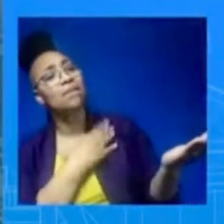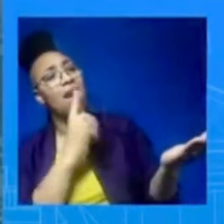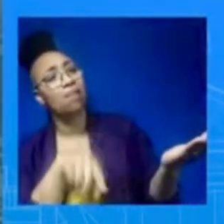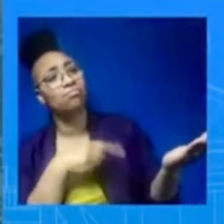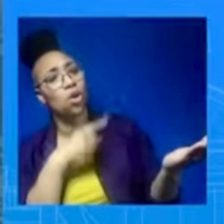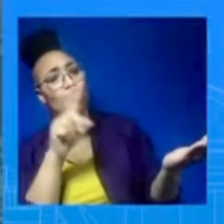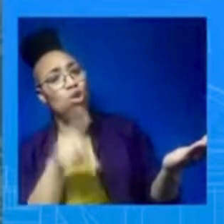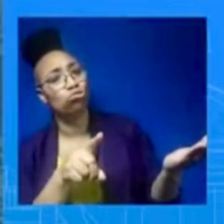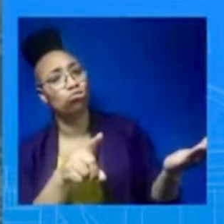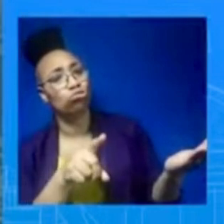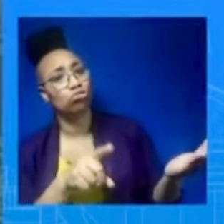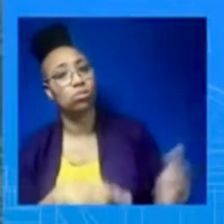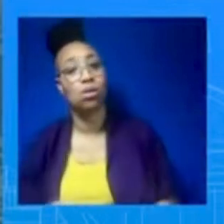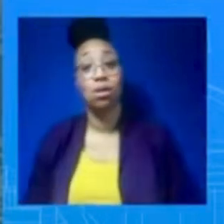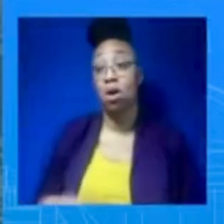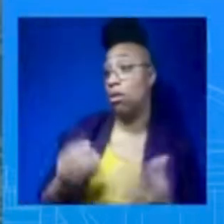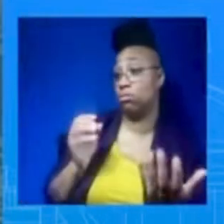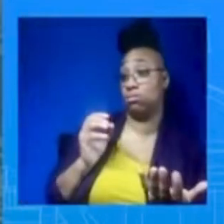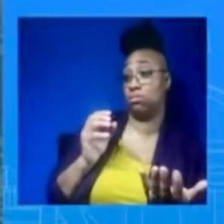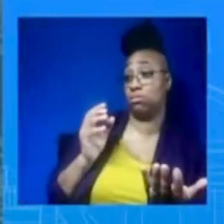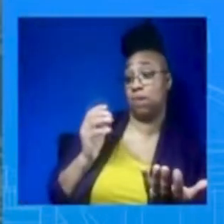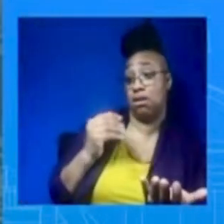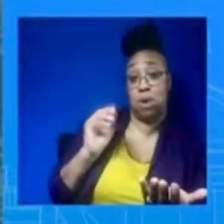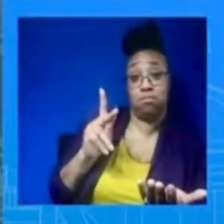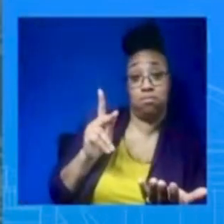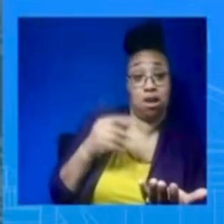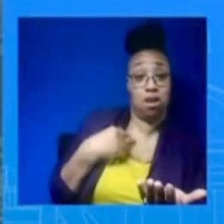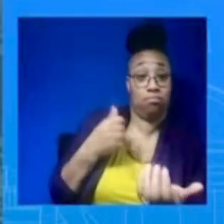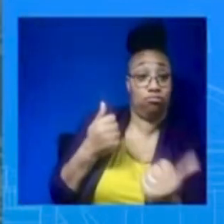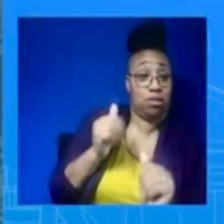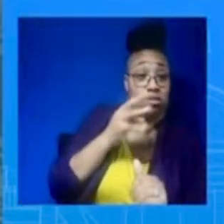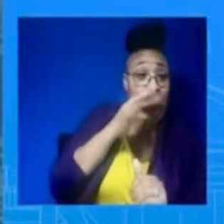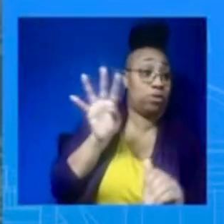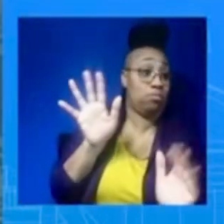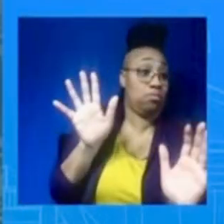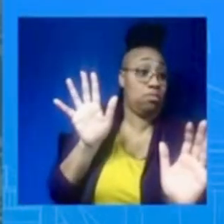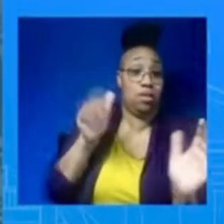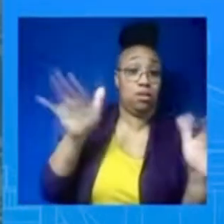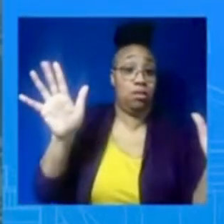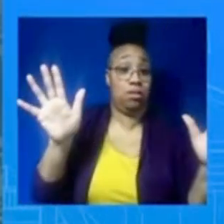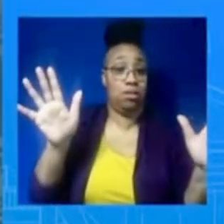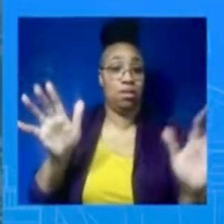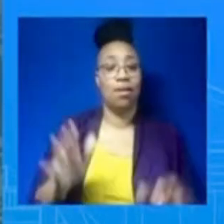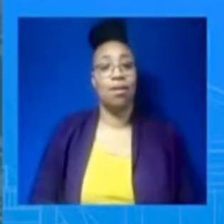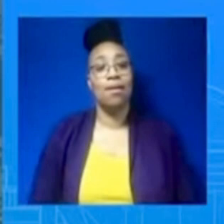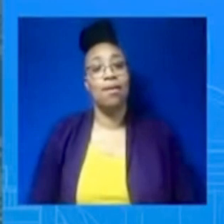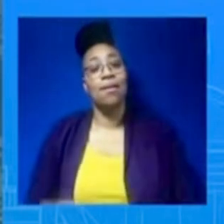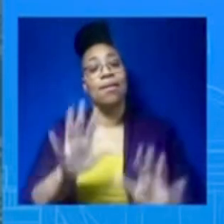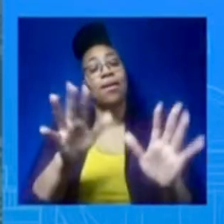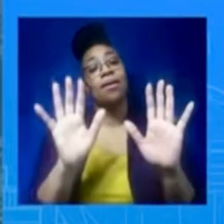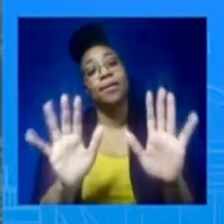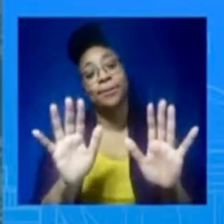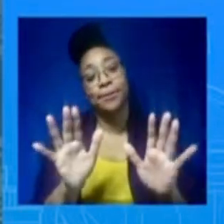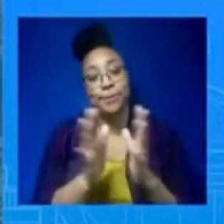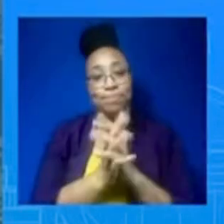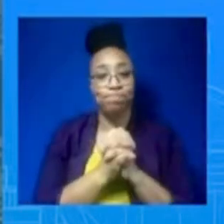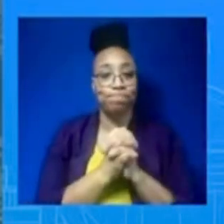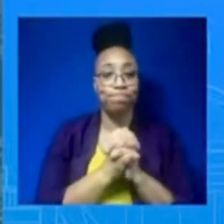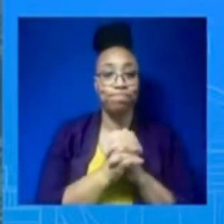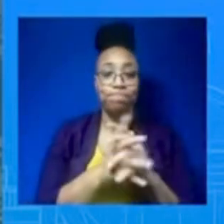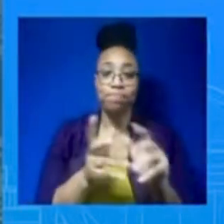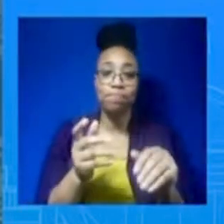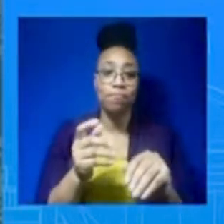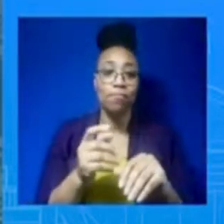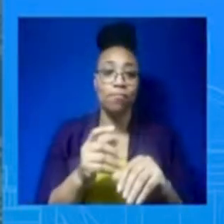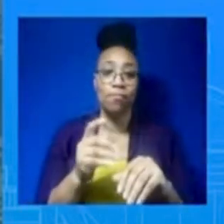the President. think you can understand that. We have been consistent in rolling out additional security assistance packages to Ukraine on a fairly routine and regular basis